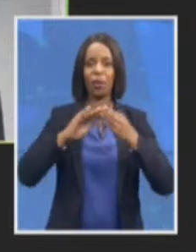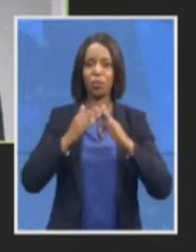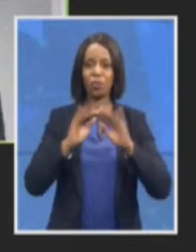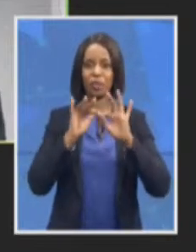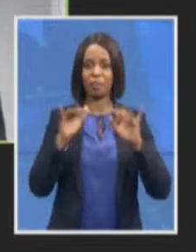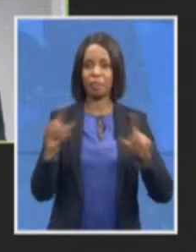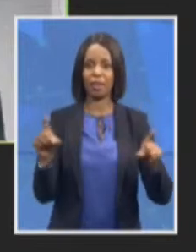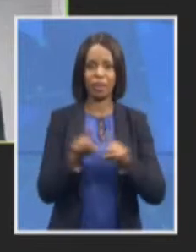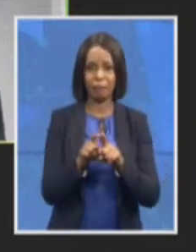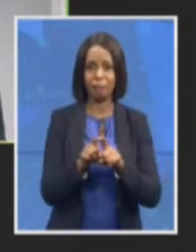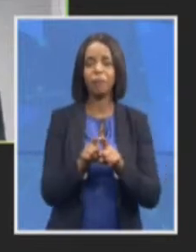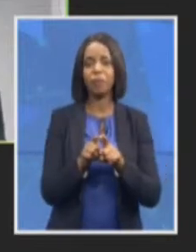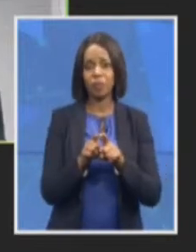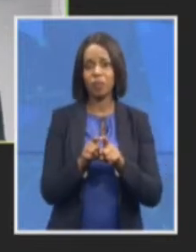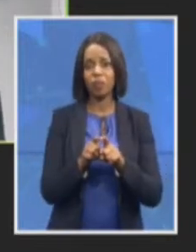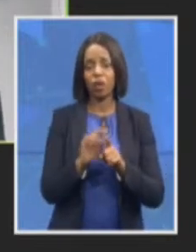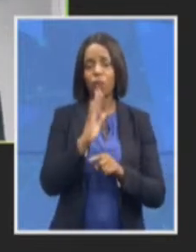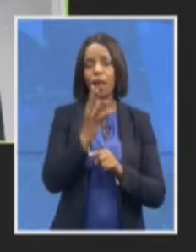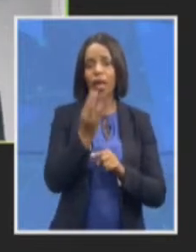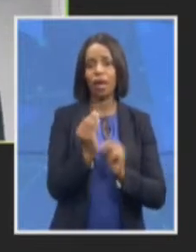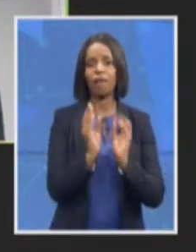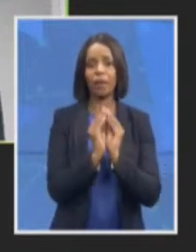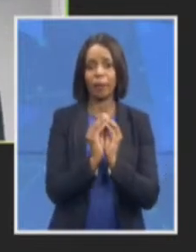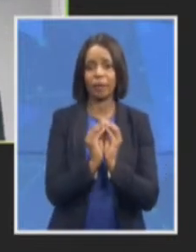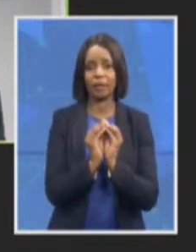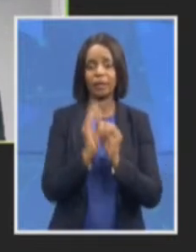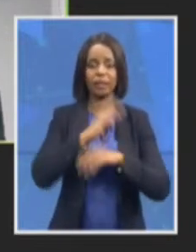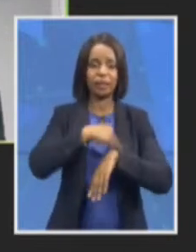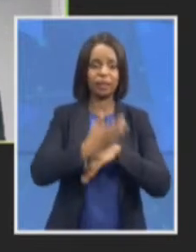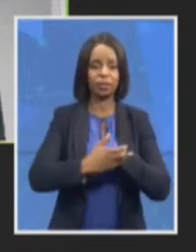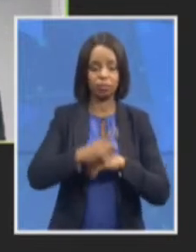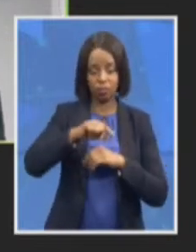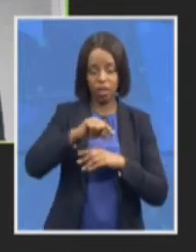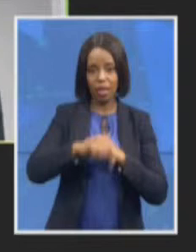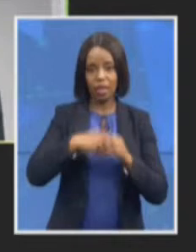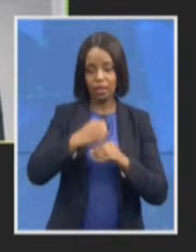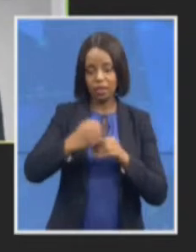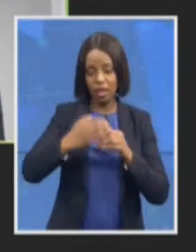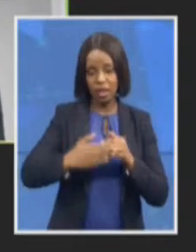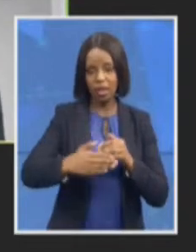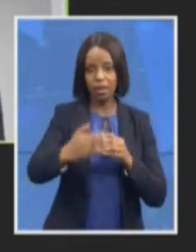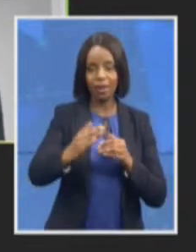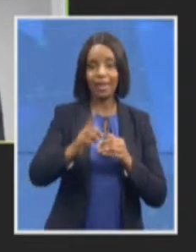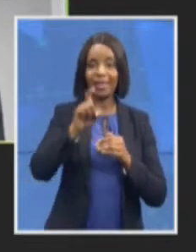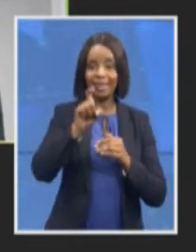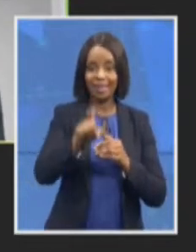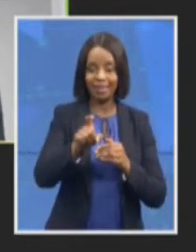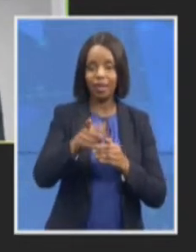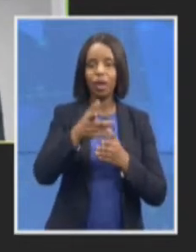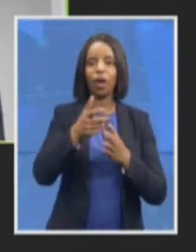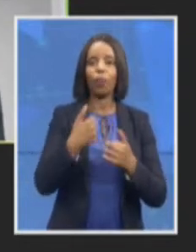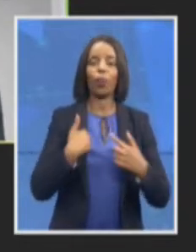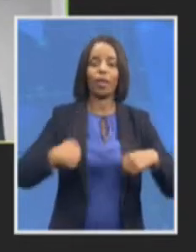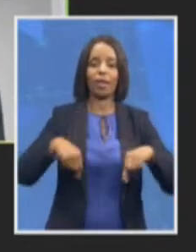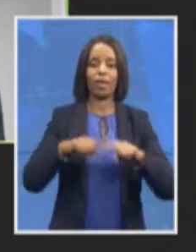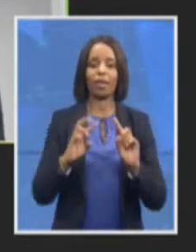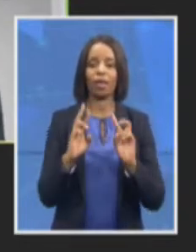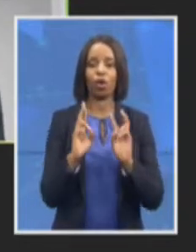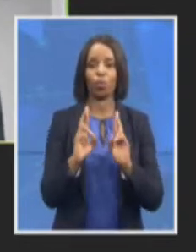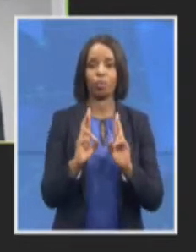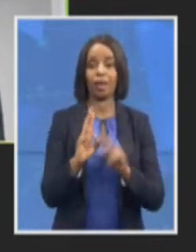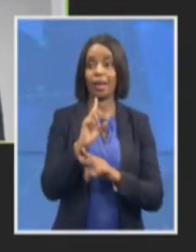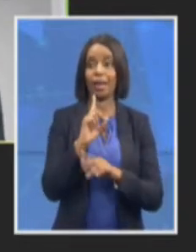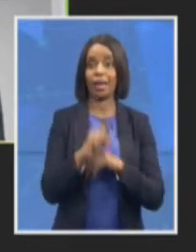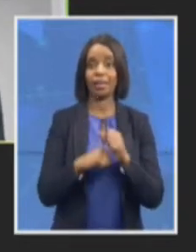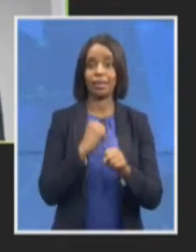but COVID has really played havoc with us but we're hoping that in the new year we will be able to have